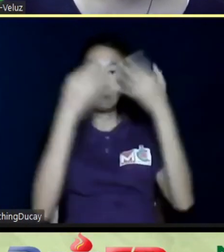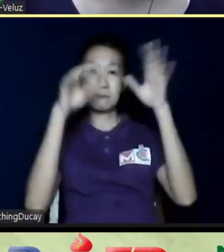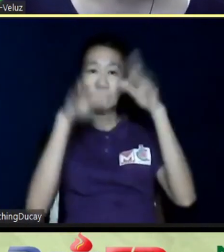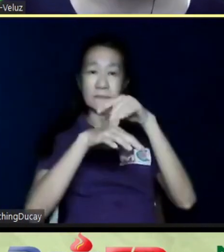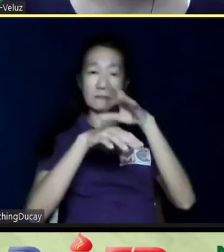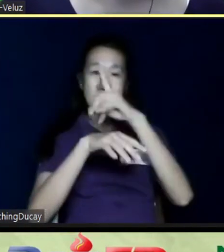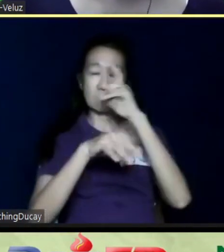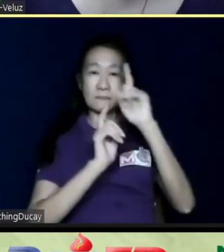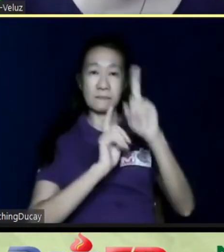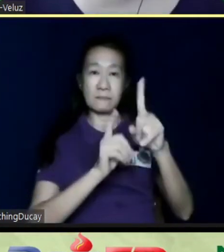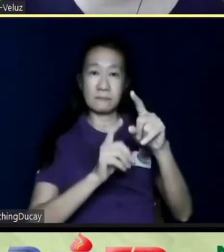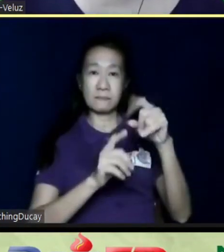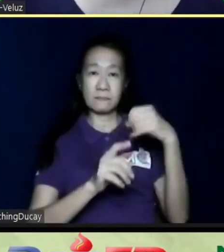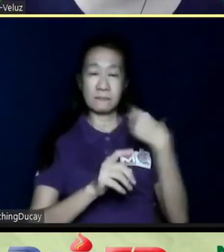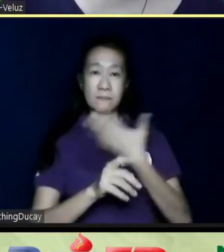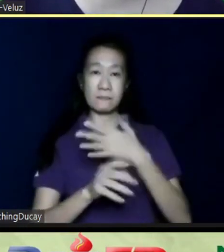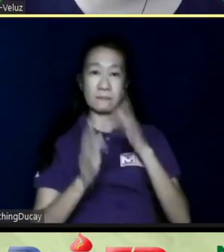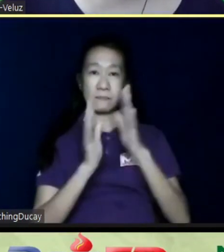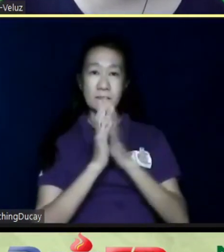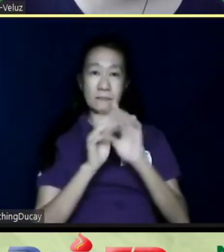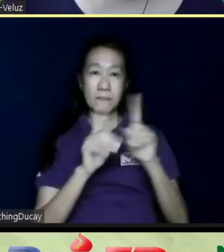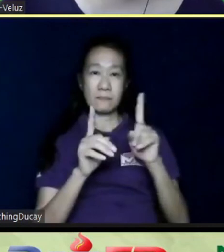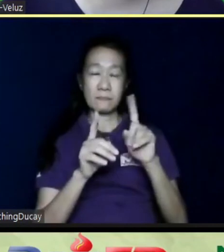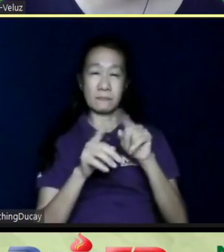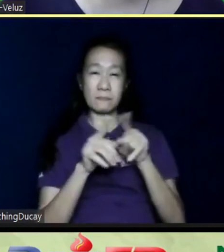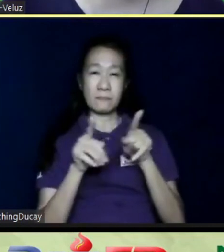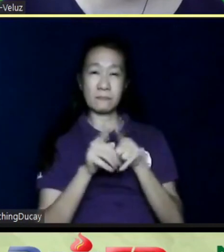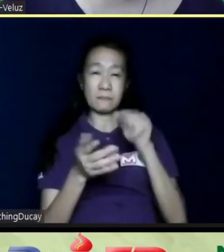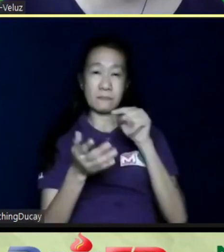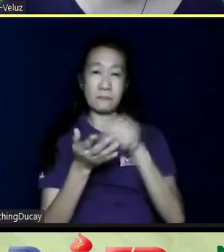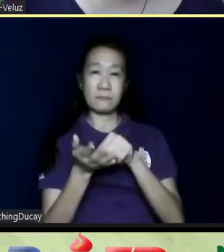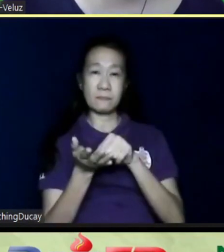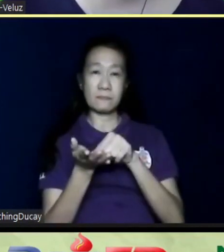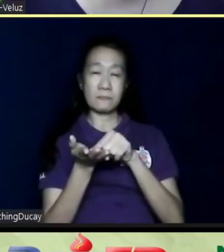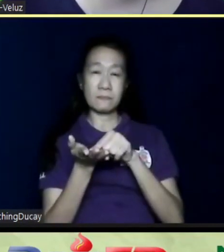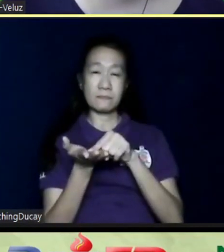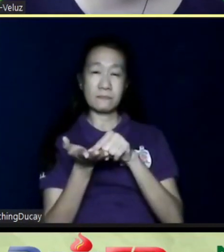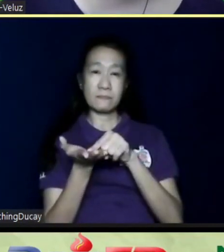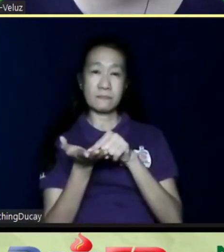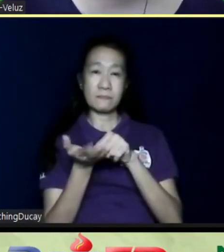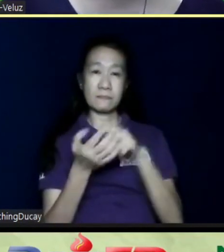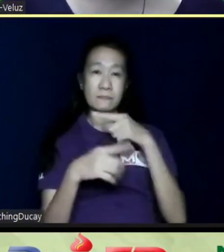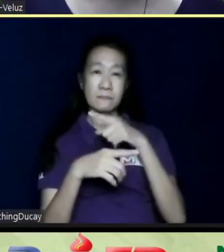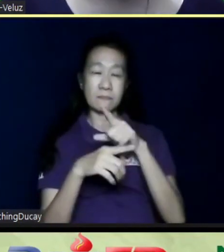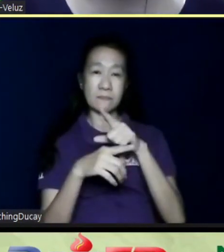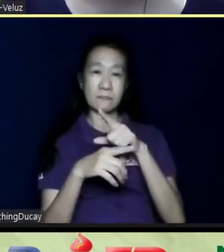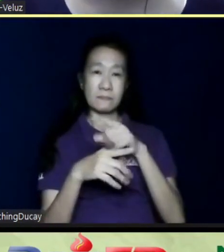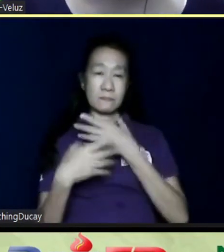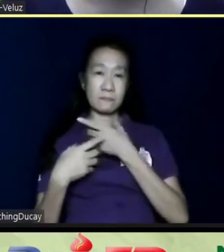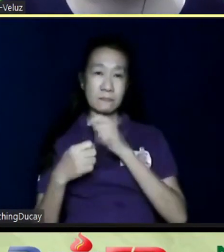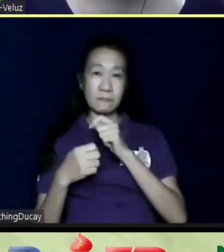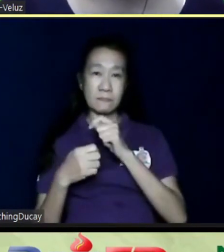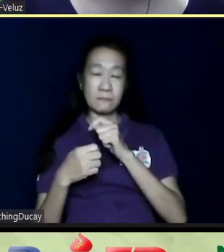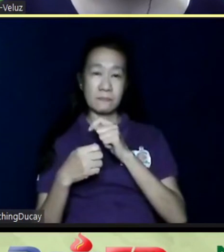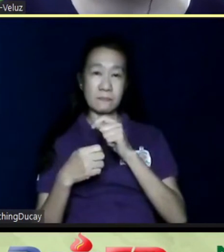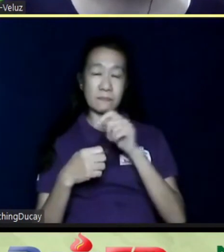answer to our prayers. Pero there's also this level of commitment. And this is the